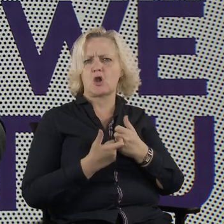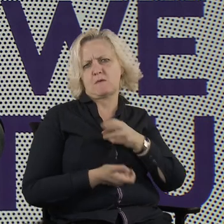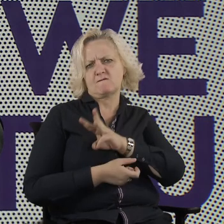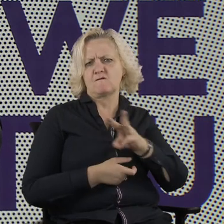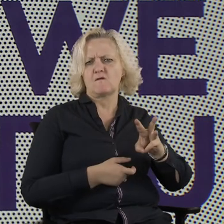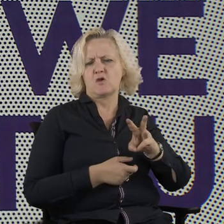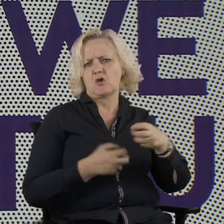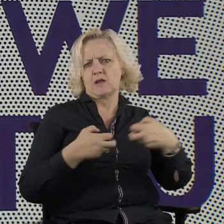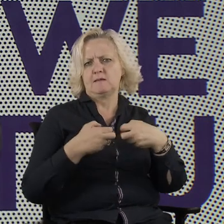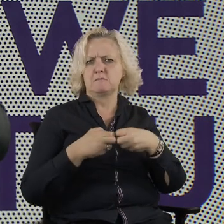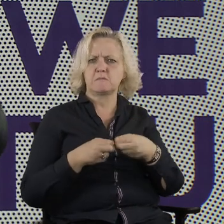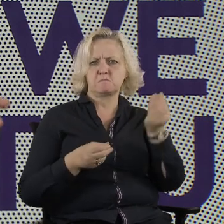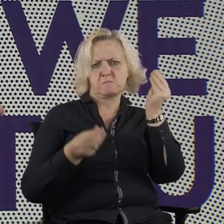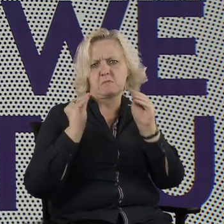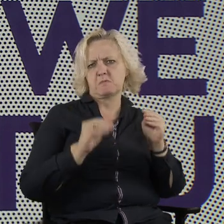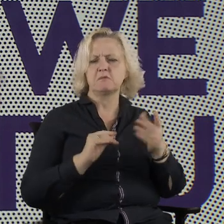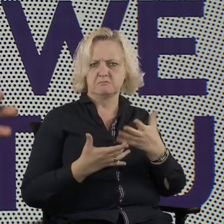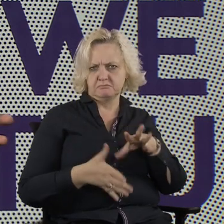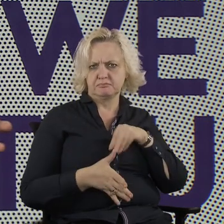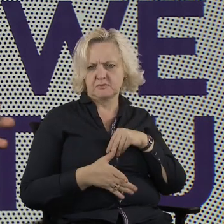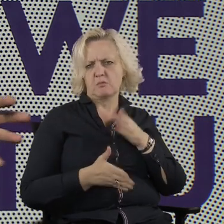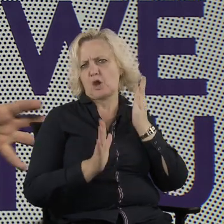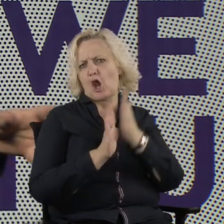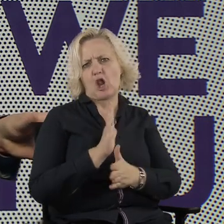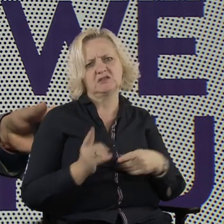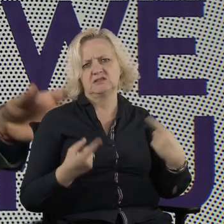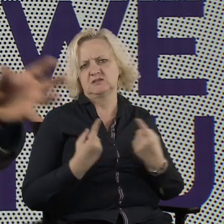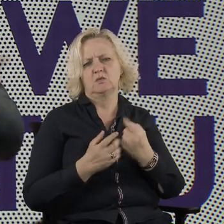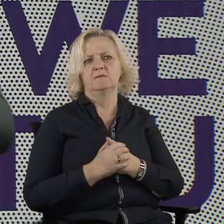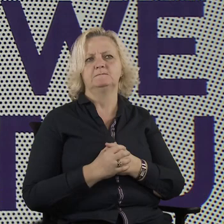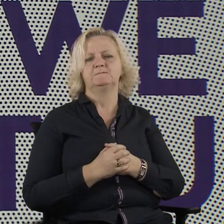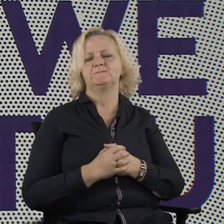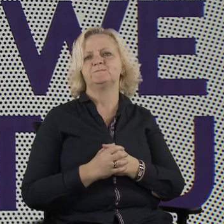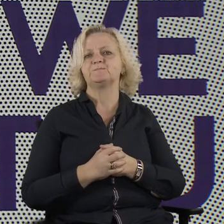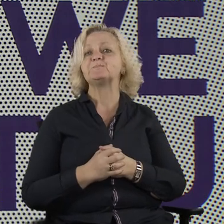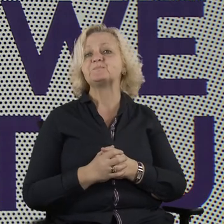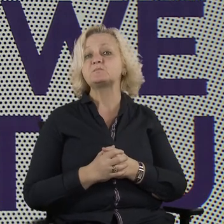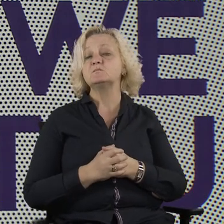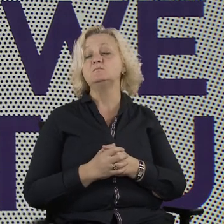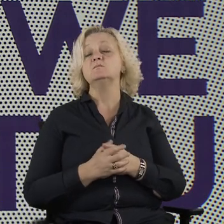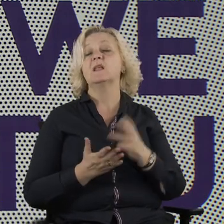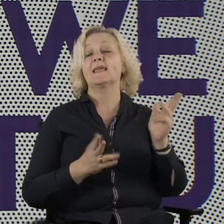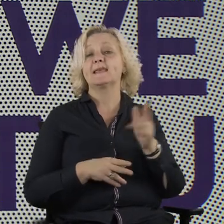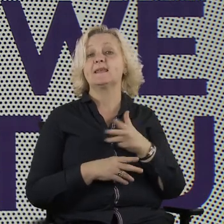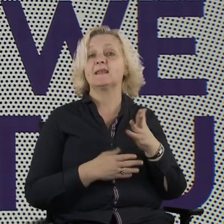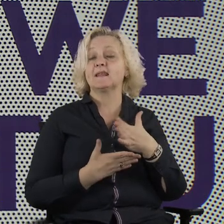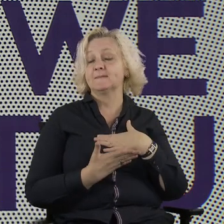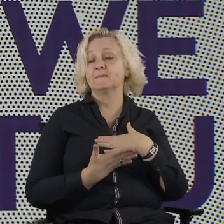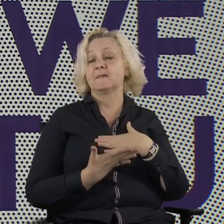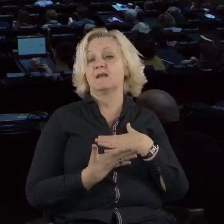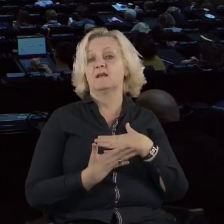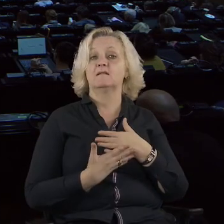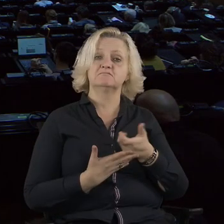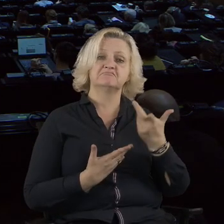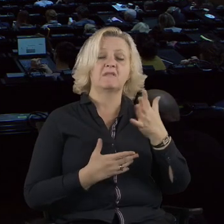it in a much easier manner. We fundraised a couple of thousands of euros. We had meetings with our parliamentarians, actually all factions